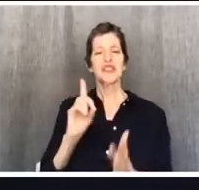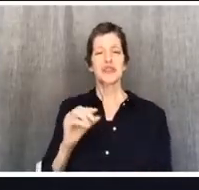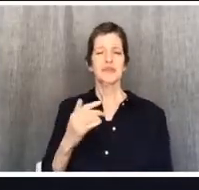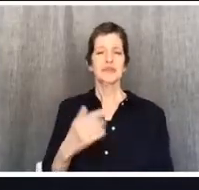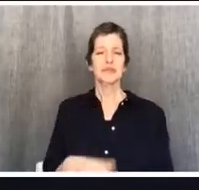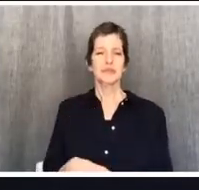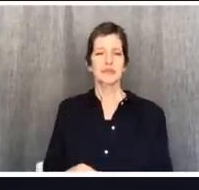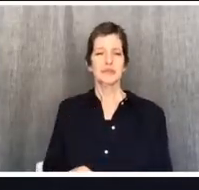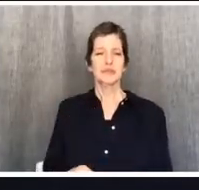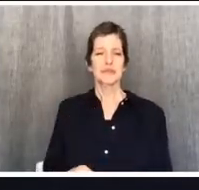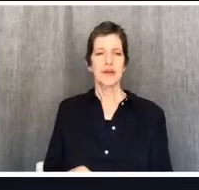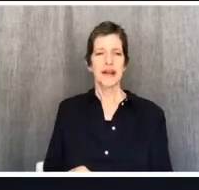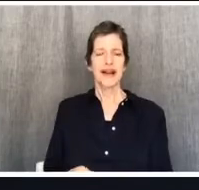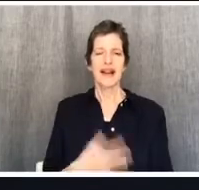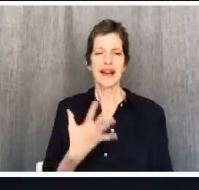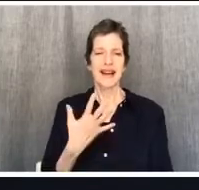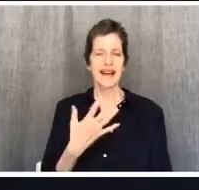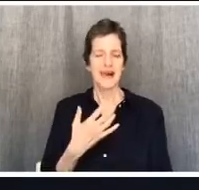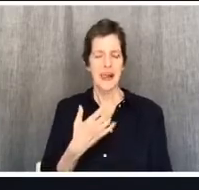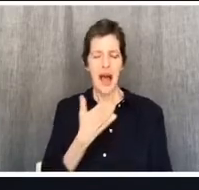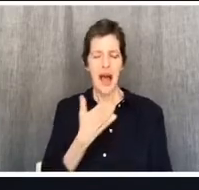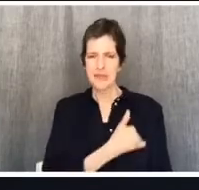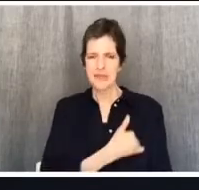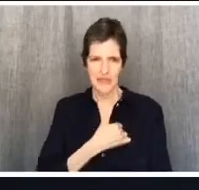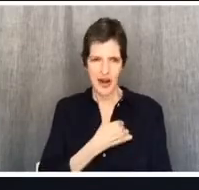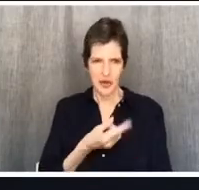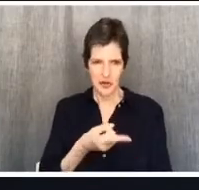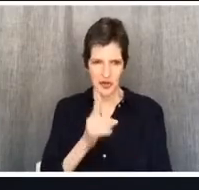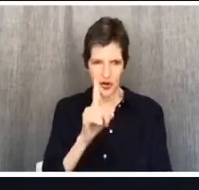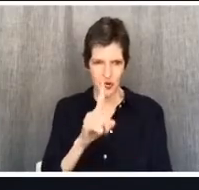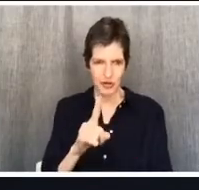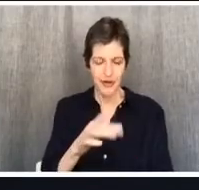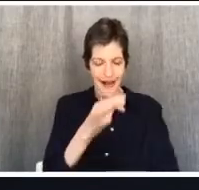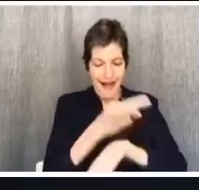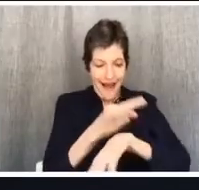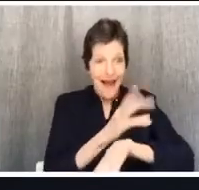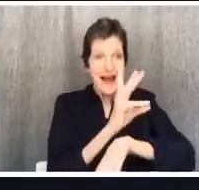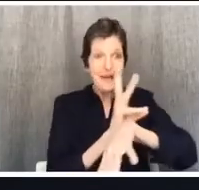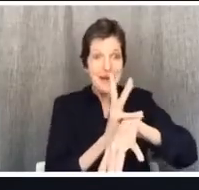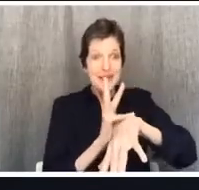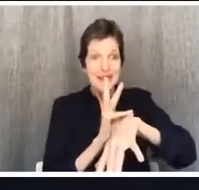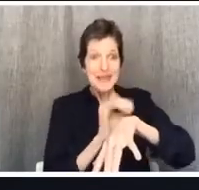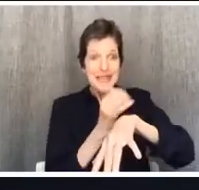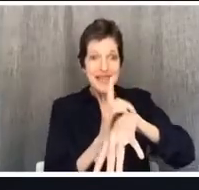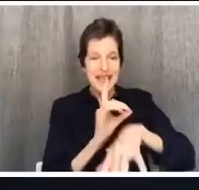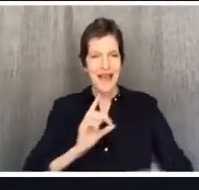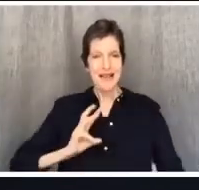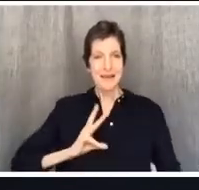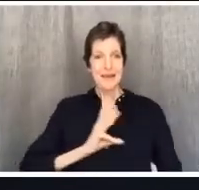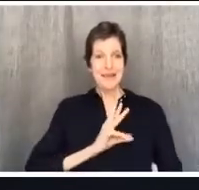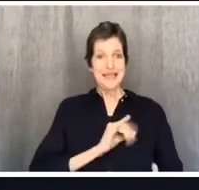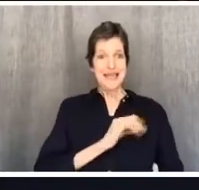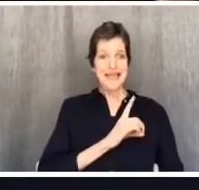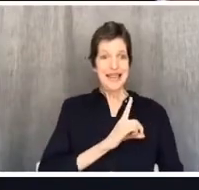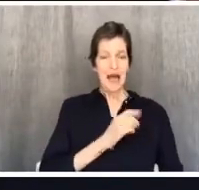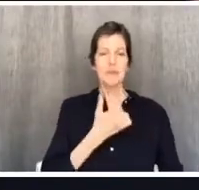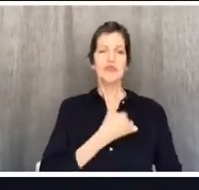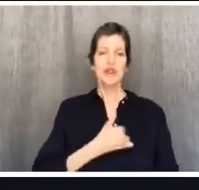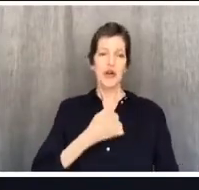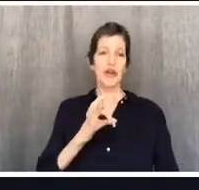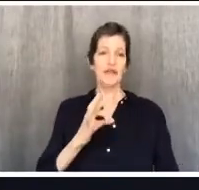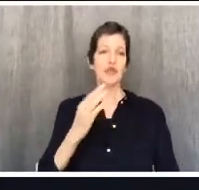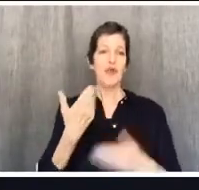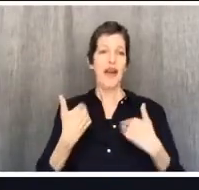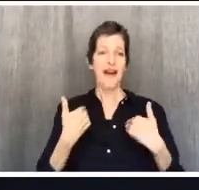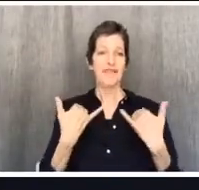taking them off. Just relax. I don't think we should do WWJD. What would Jesus do? Because it pushes us into the realm of speculation.